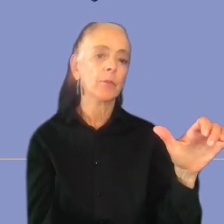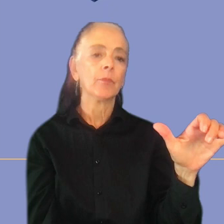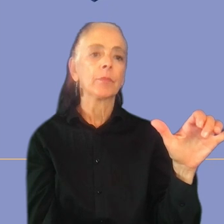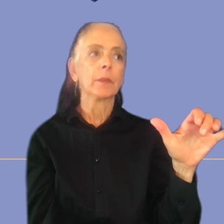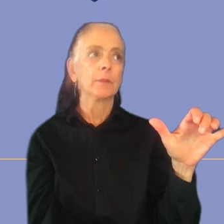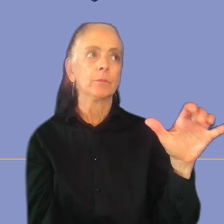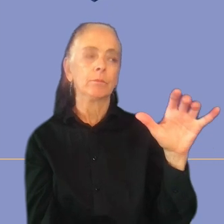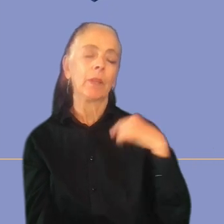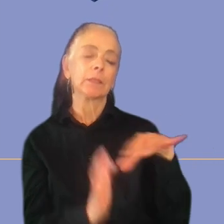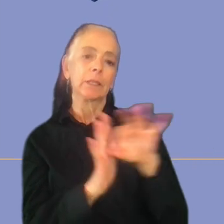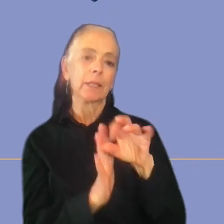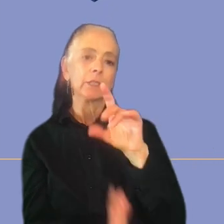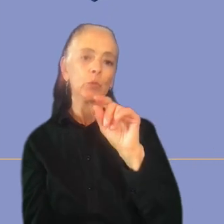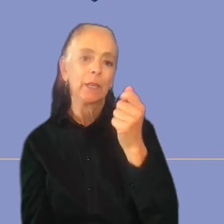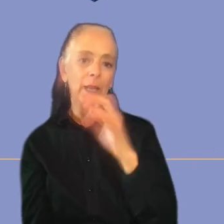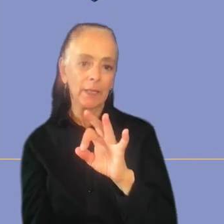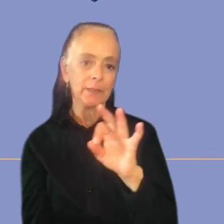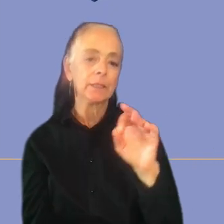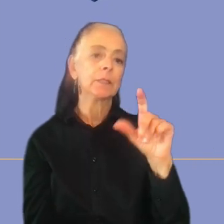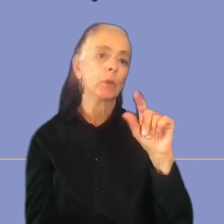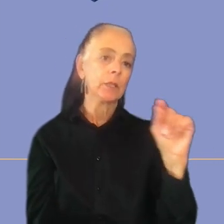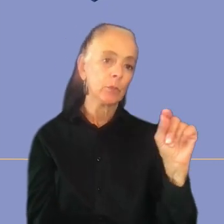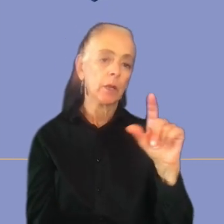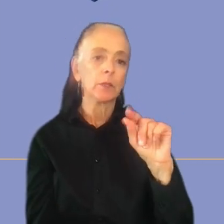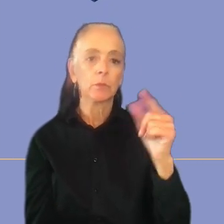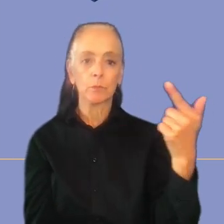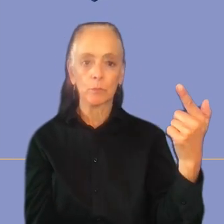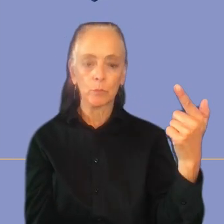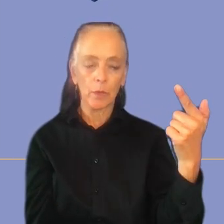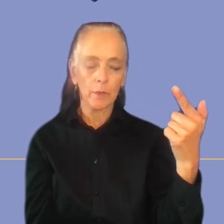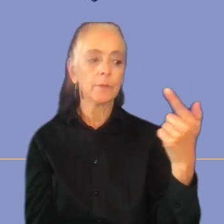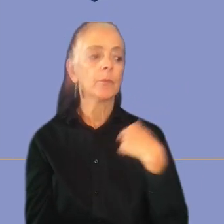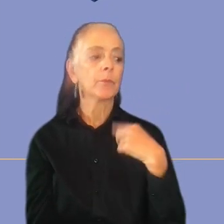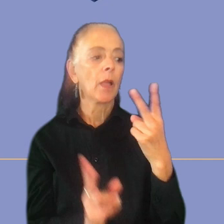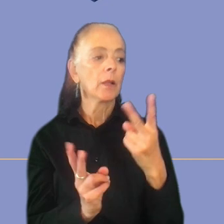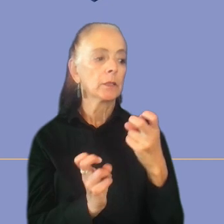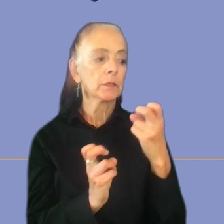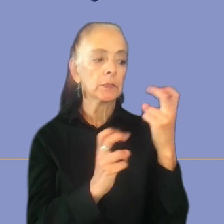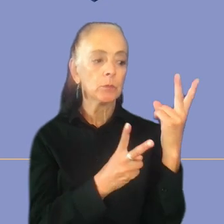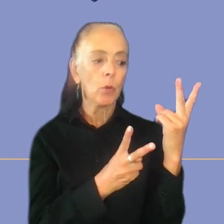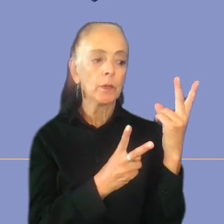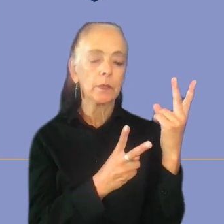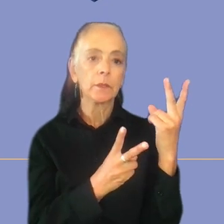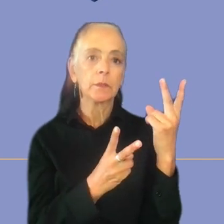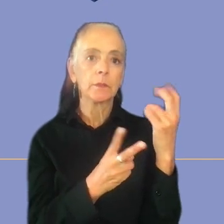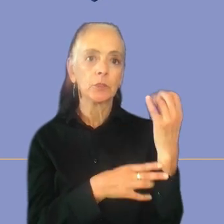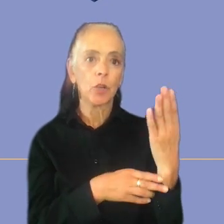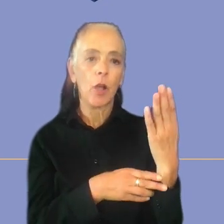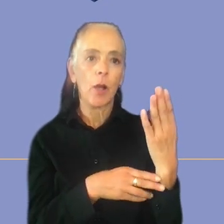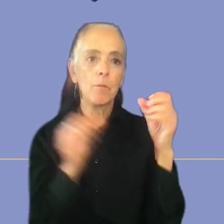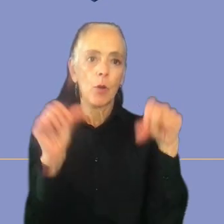2019, 2020 and 2021. I exported the job post on the 17th